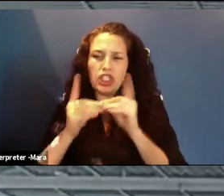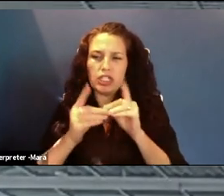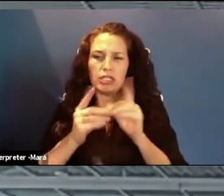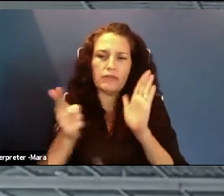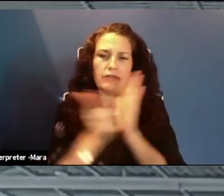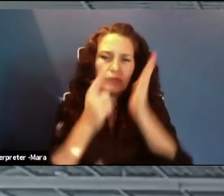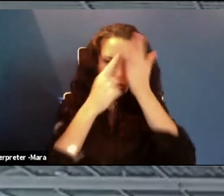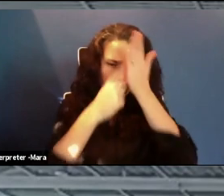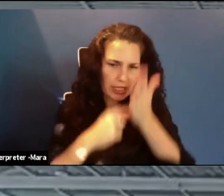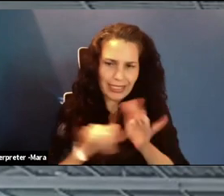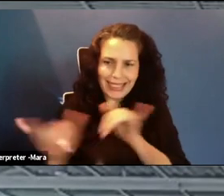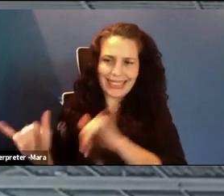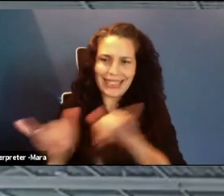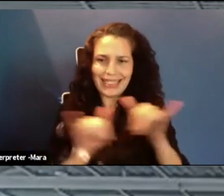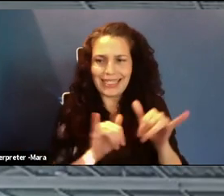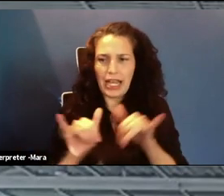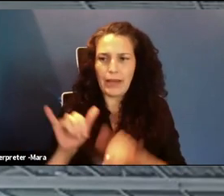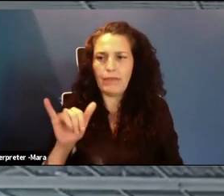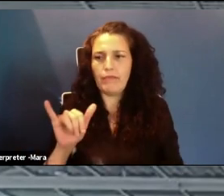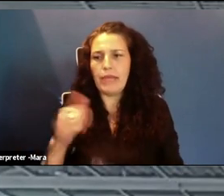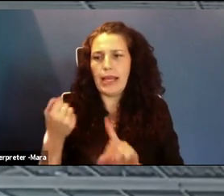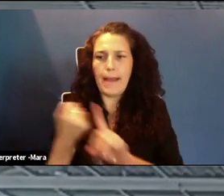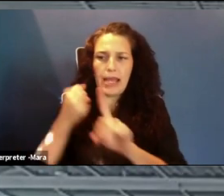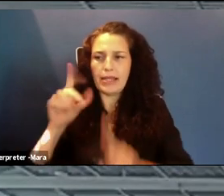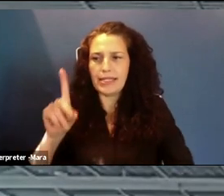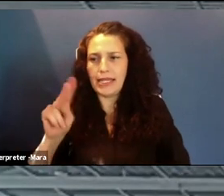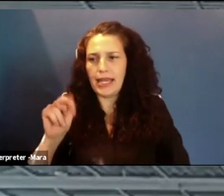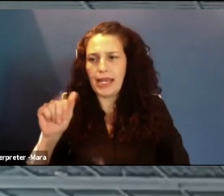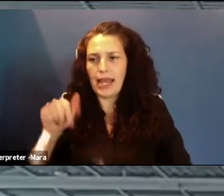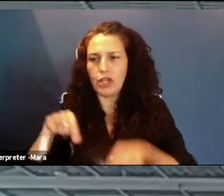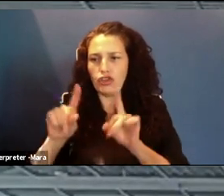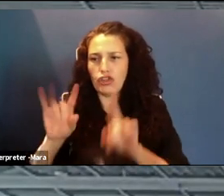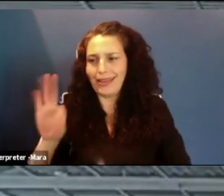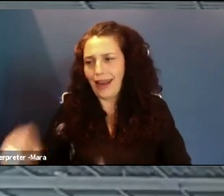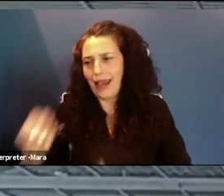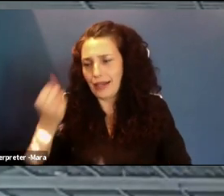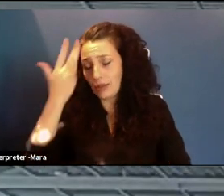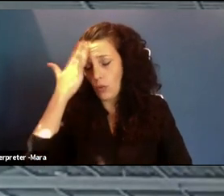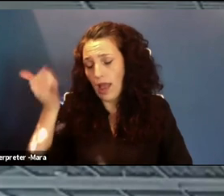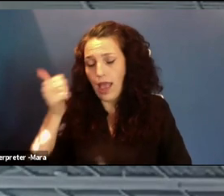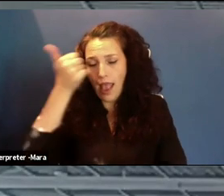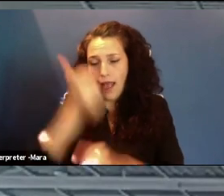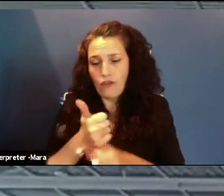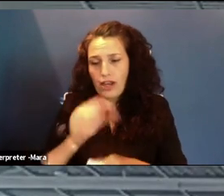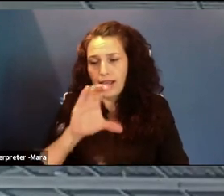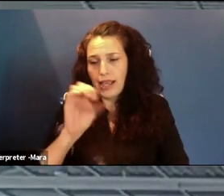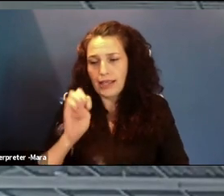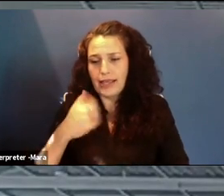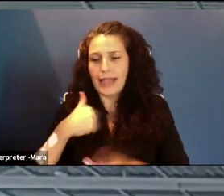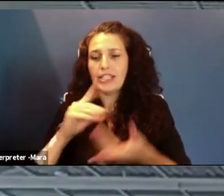impact that DNA did in the 90s. Because every single case has a digital component.